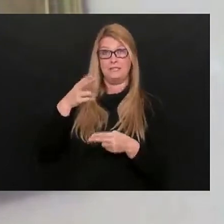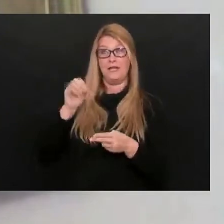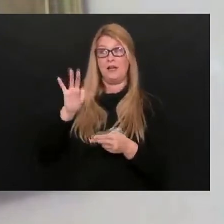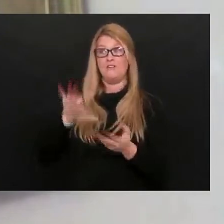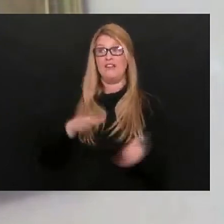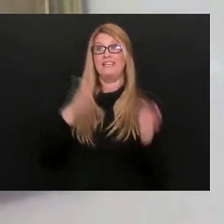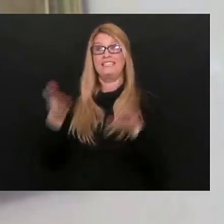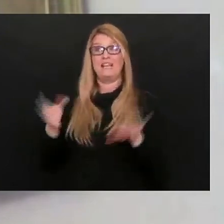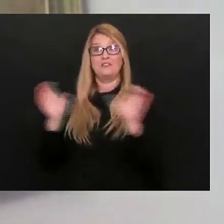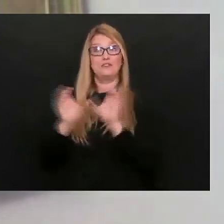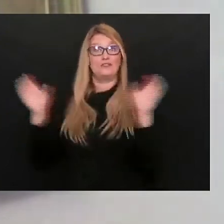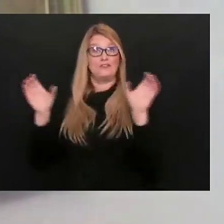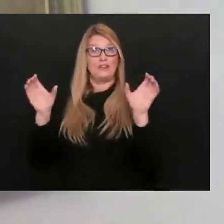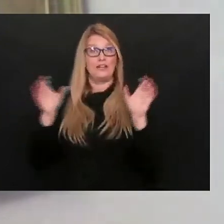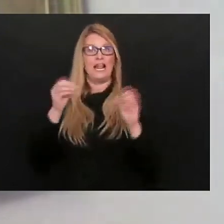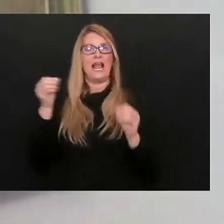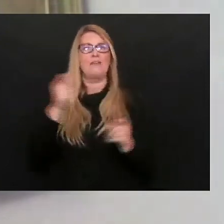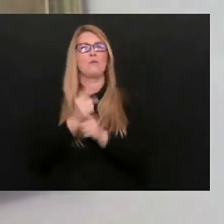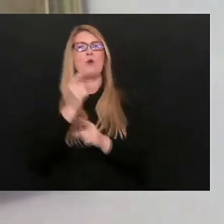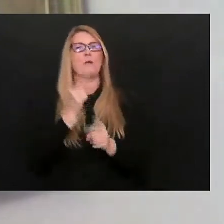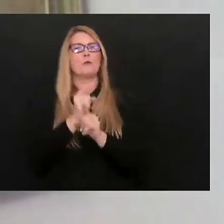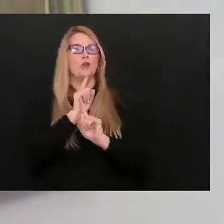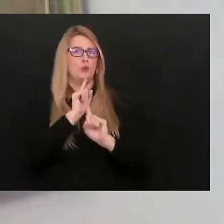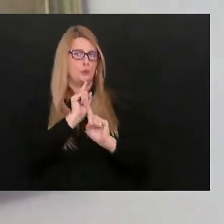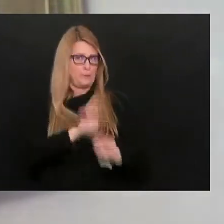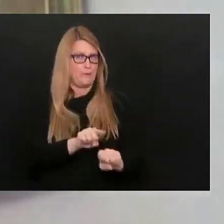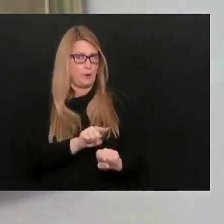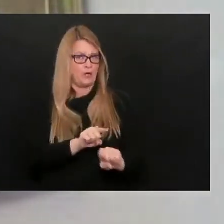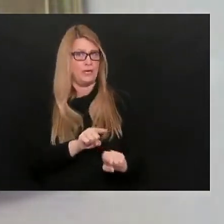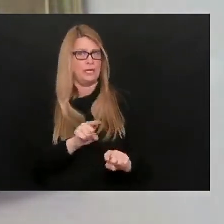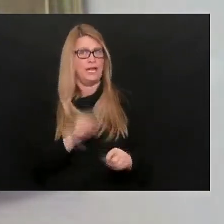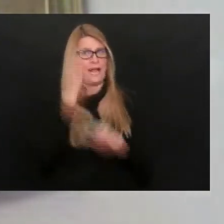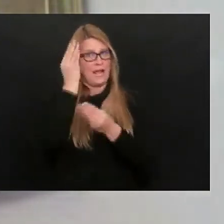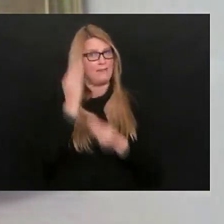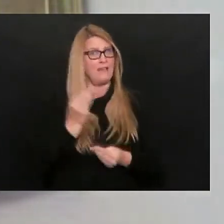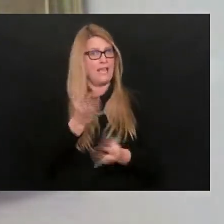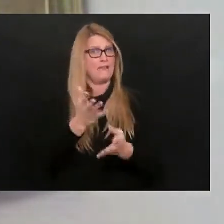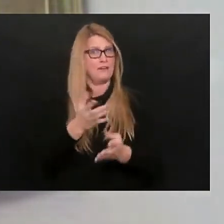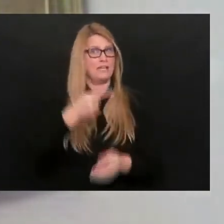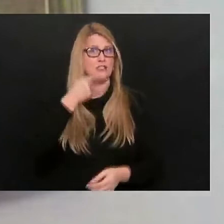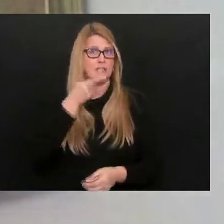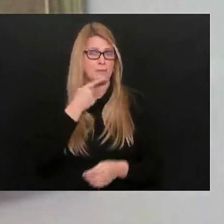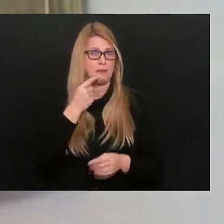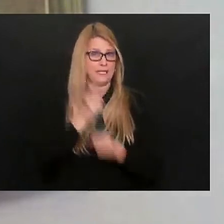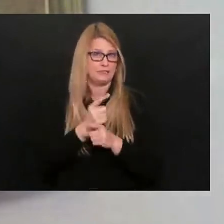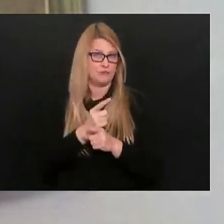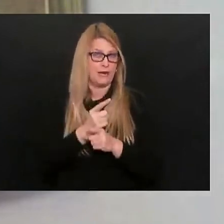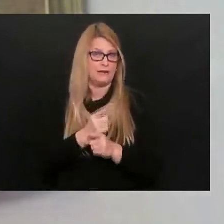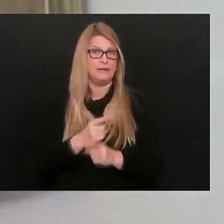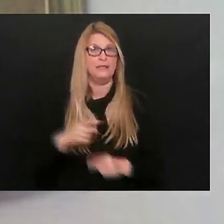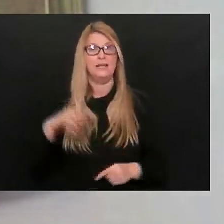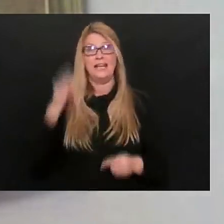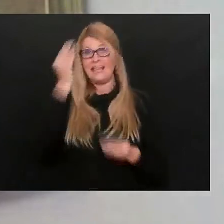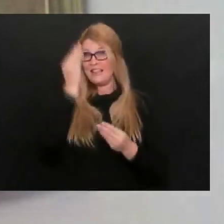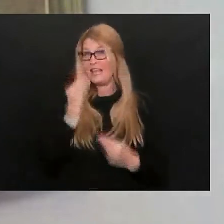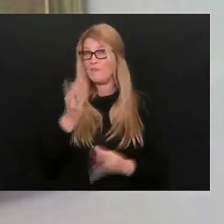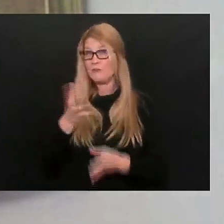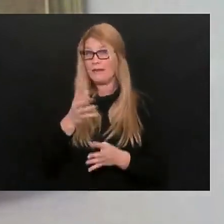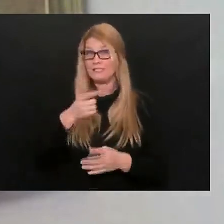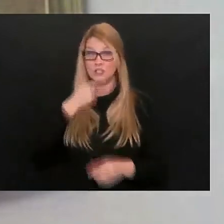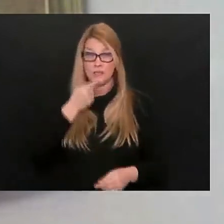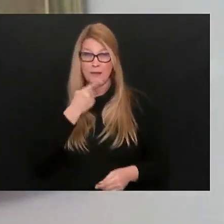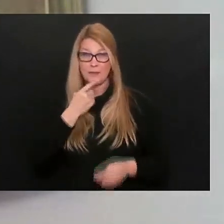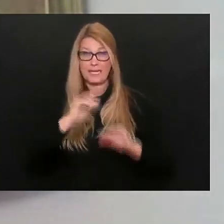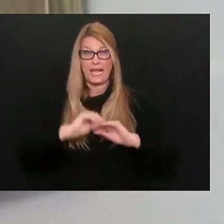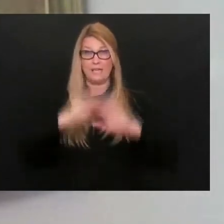certificates and that we're properly reporting the information to the public accurately. Information to the public and being transparent